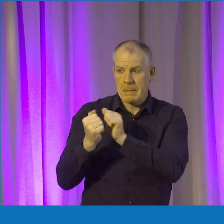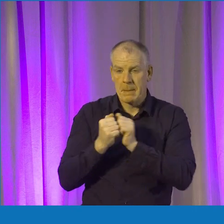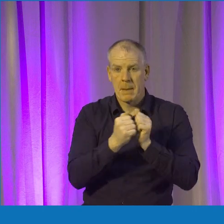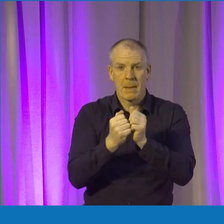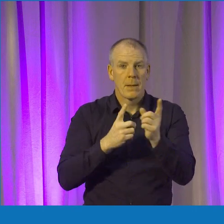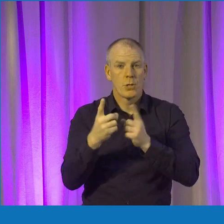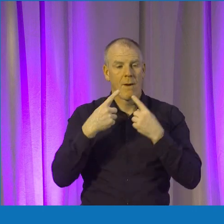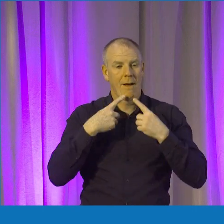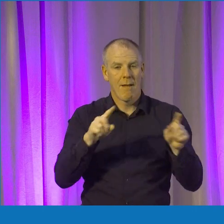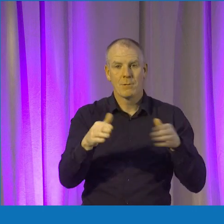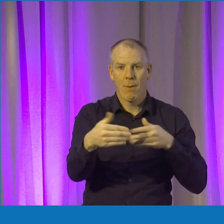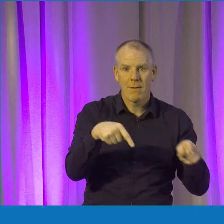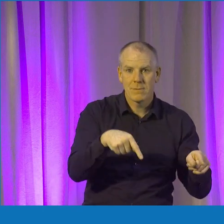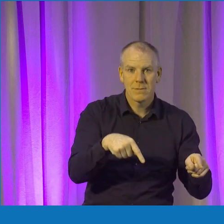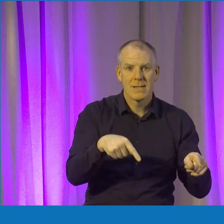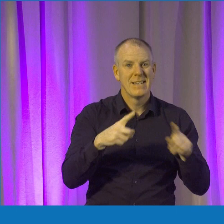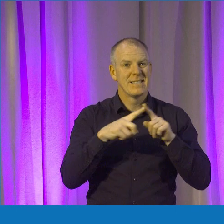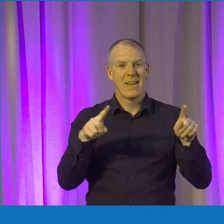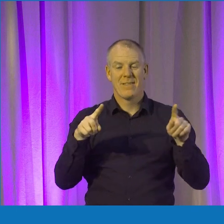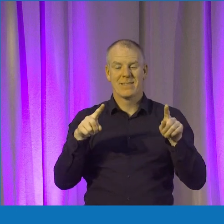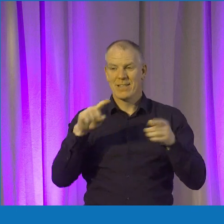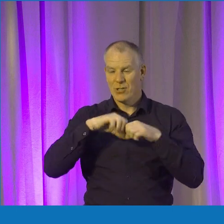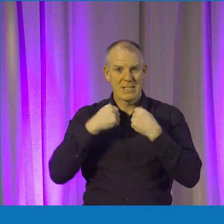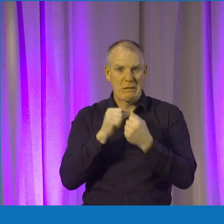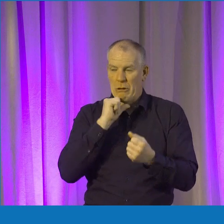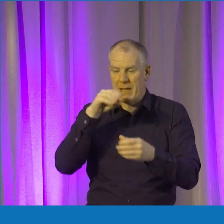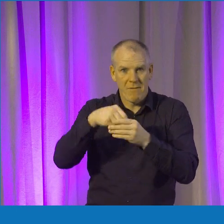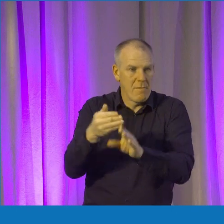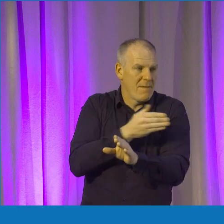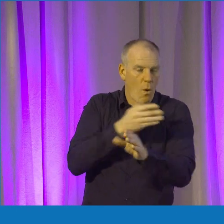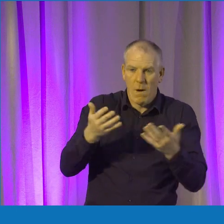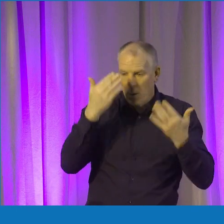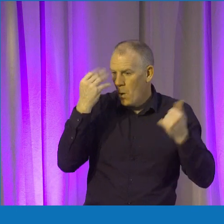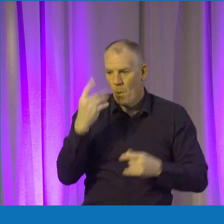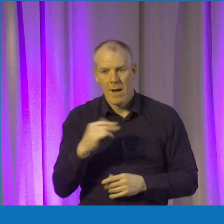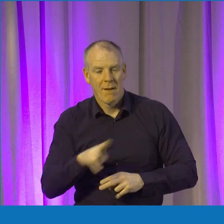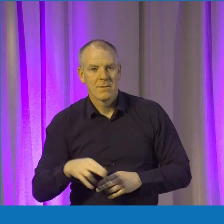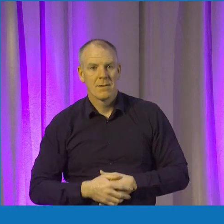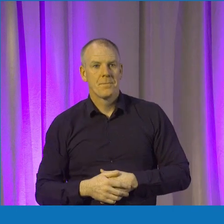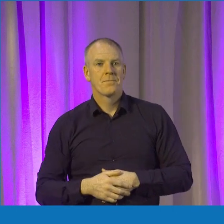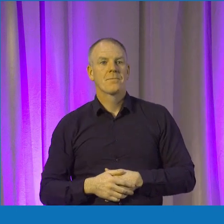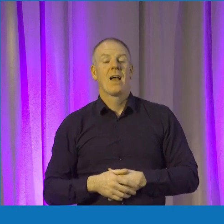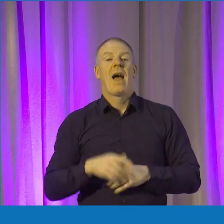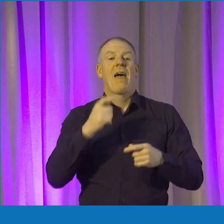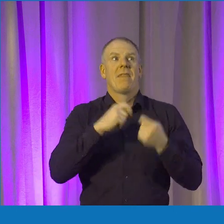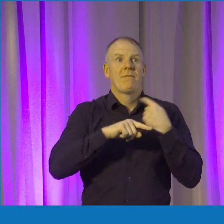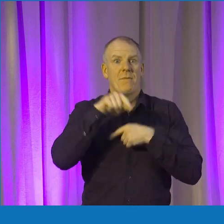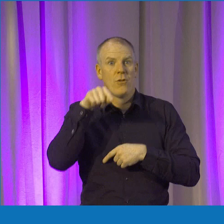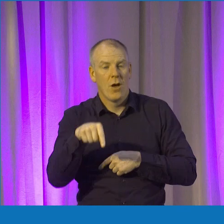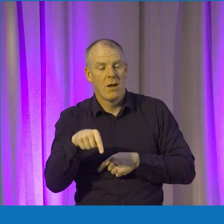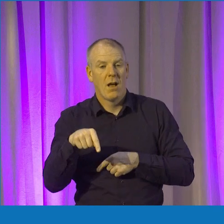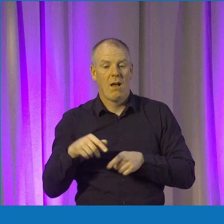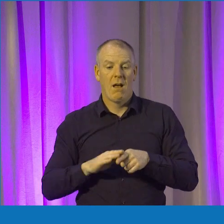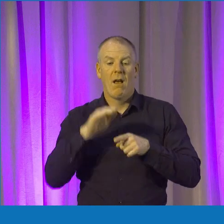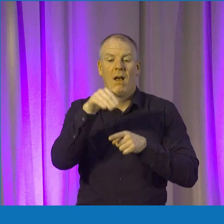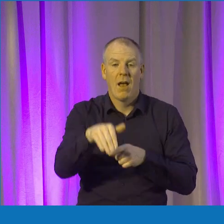doing Launchbox and was like, this is such a cool society. I don't know why I haven't been involved in this. And then after that, I then